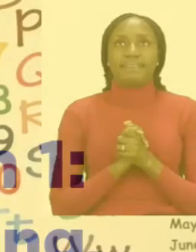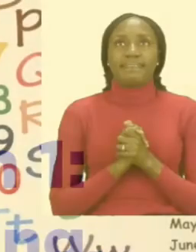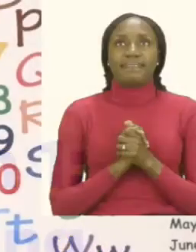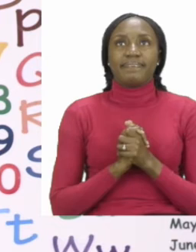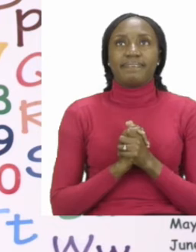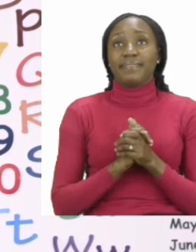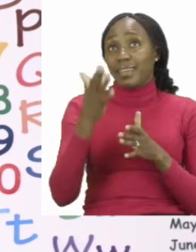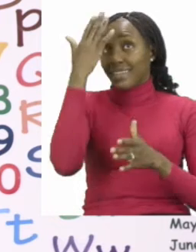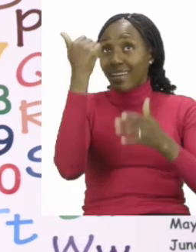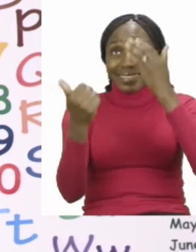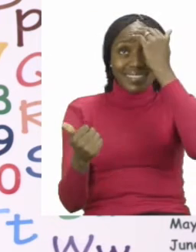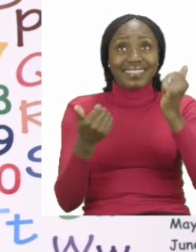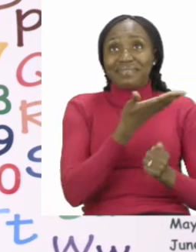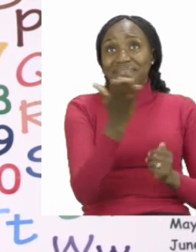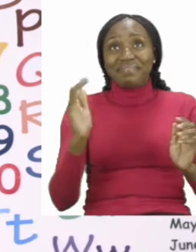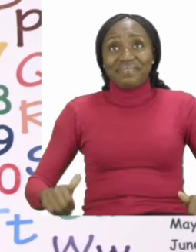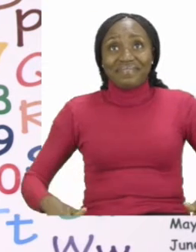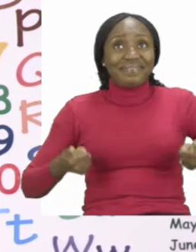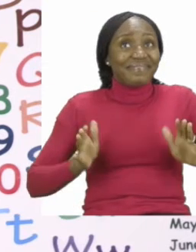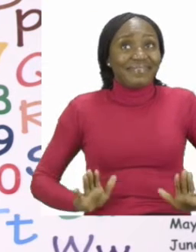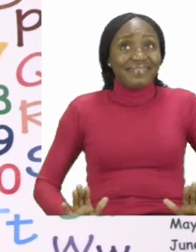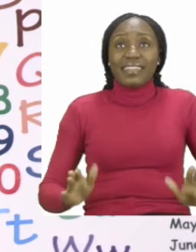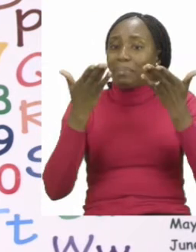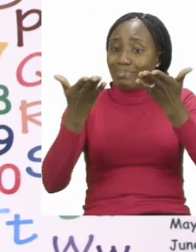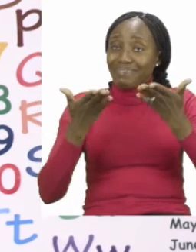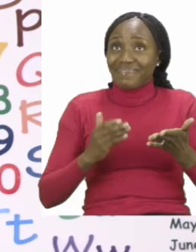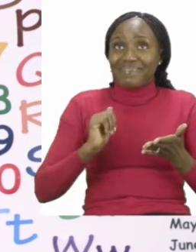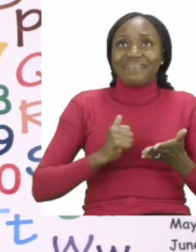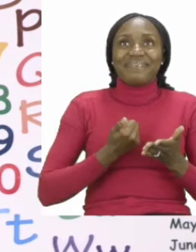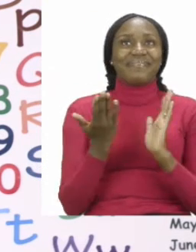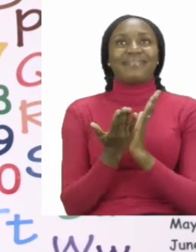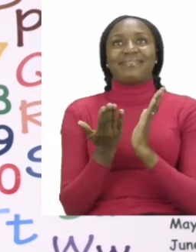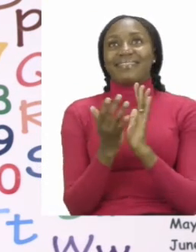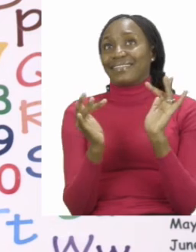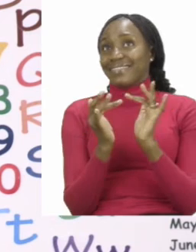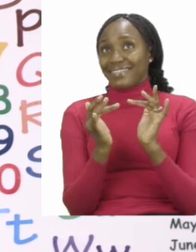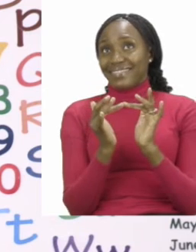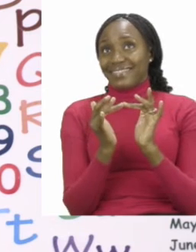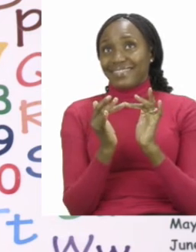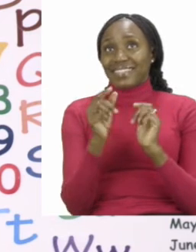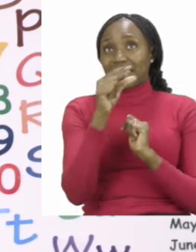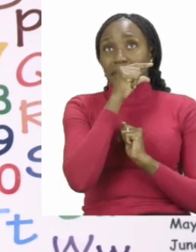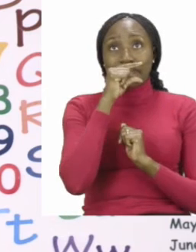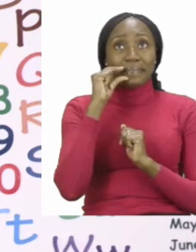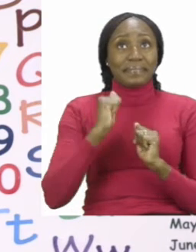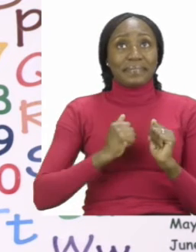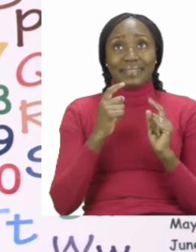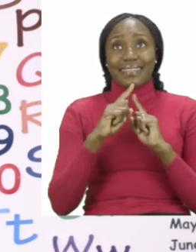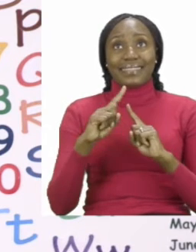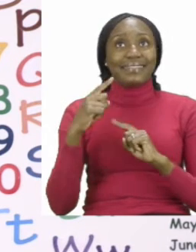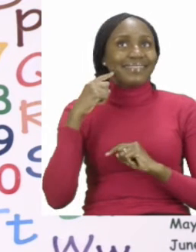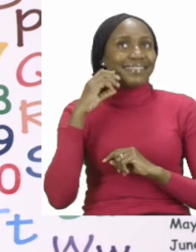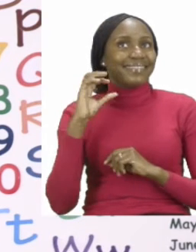Hello boys and girls. Welcome to MyZone Online School. I